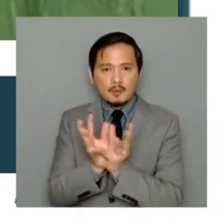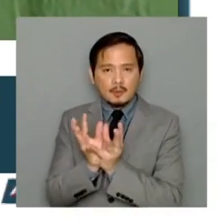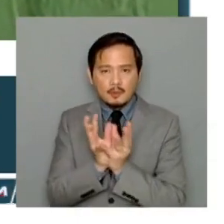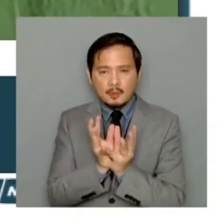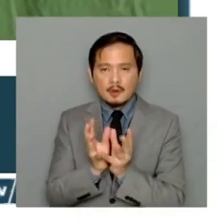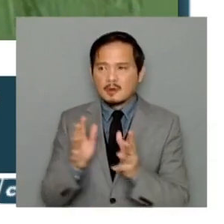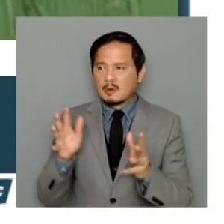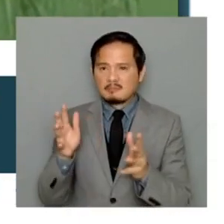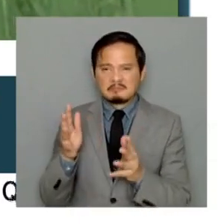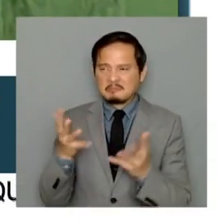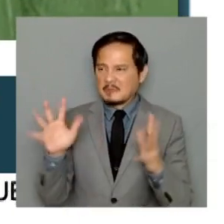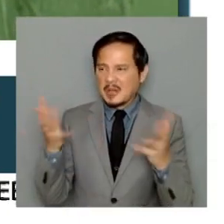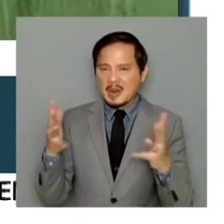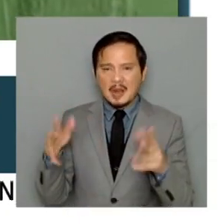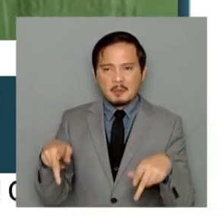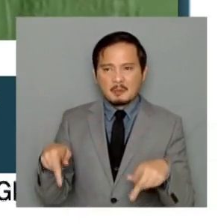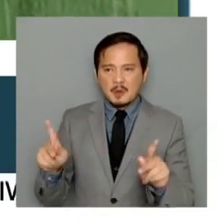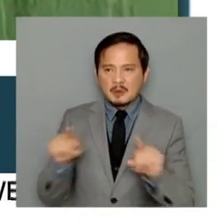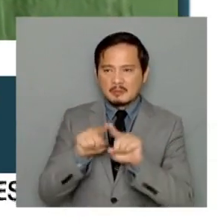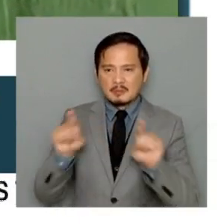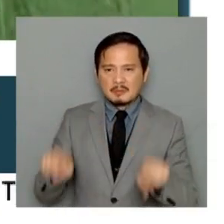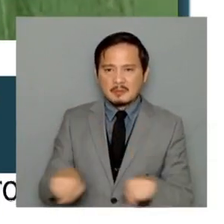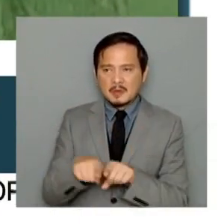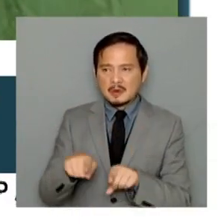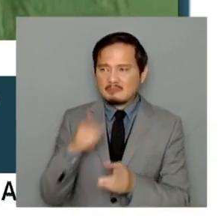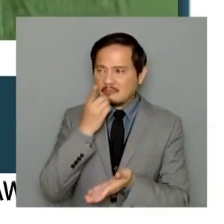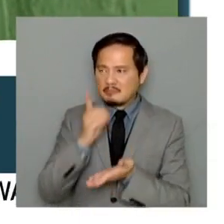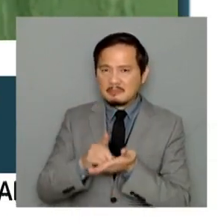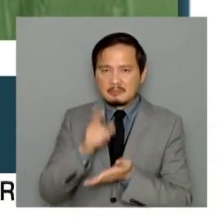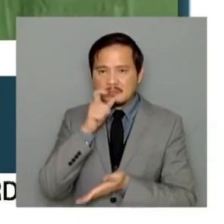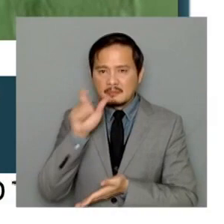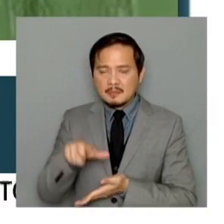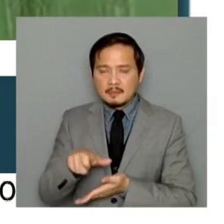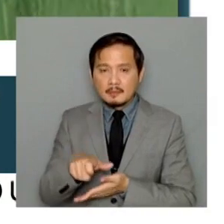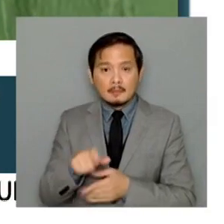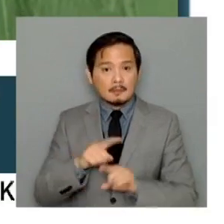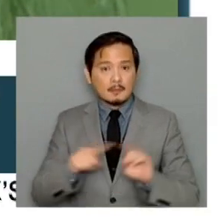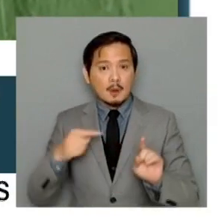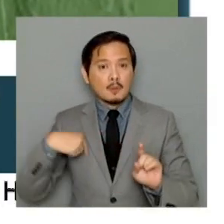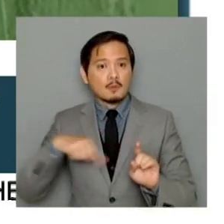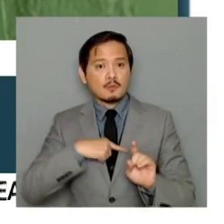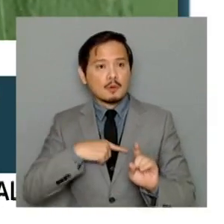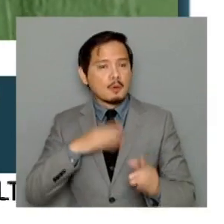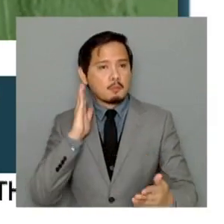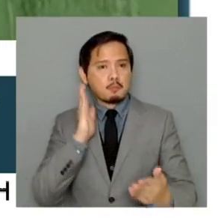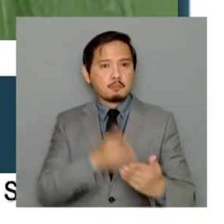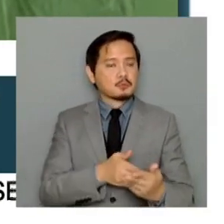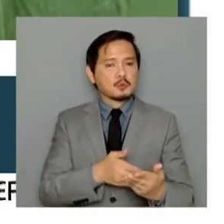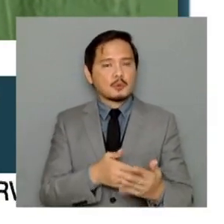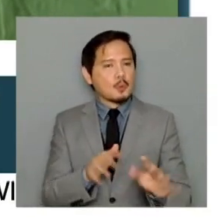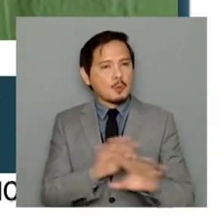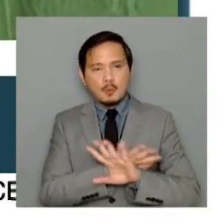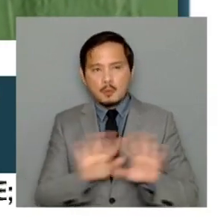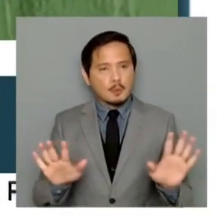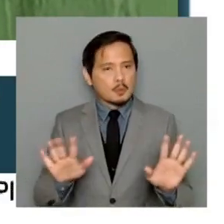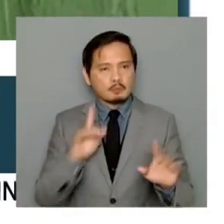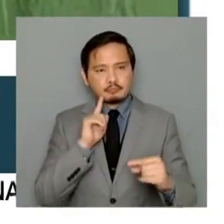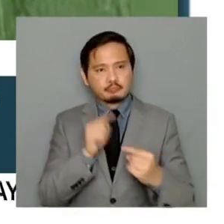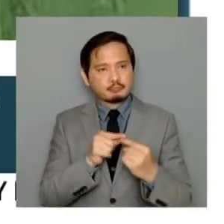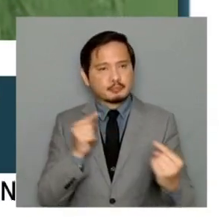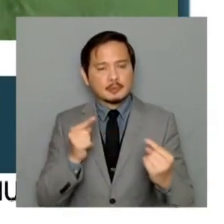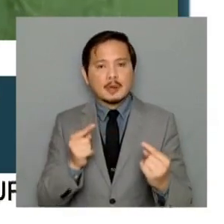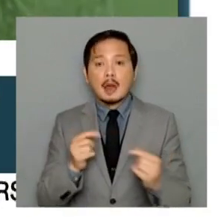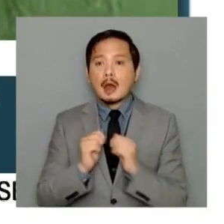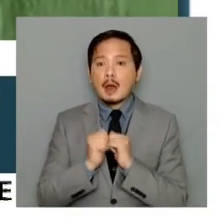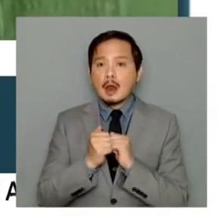permits, the pertinent permits. And we were able to fight that through protests and